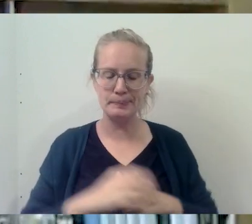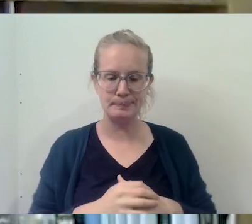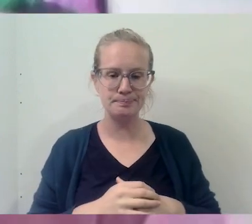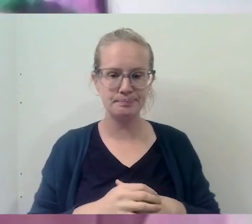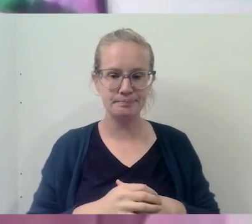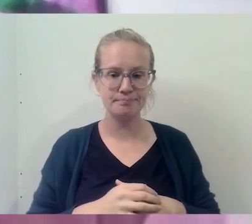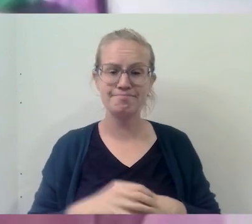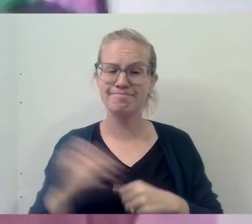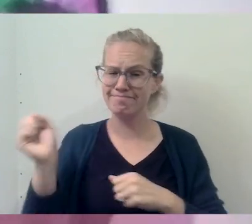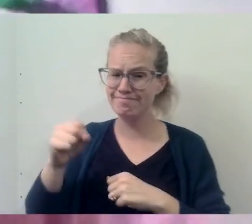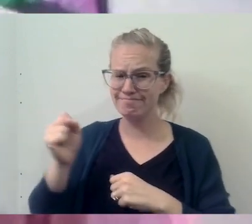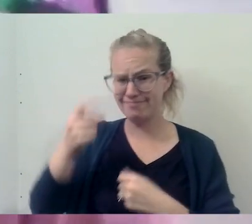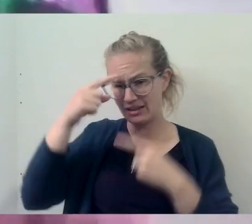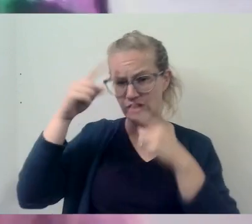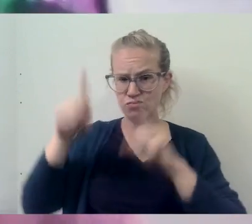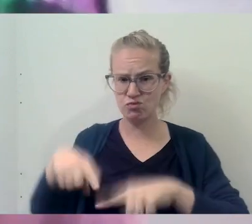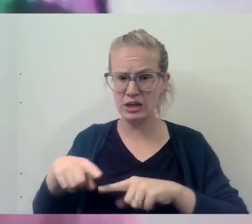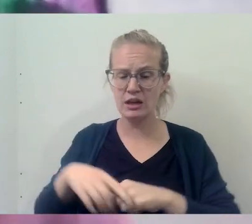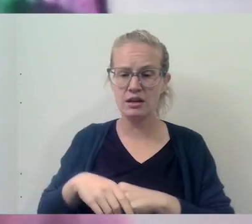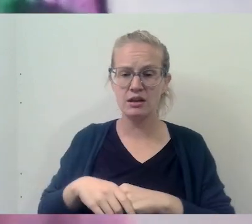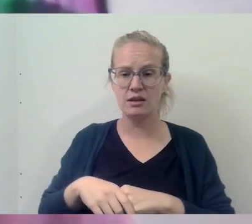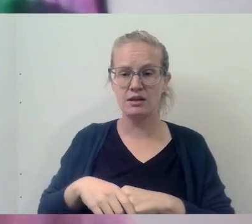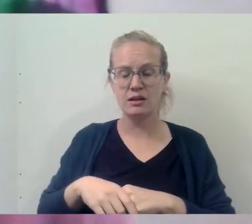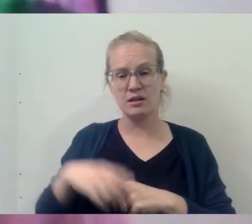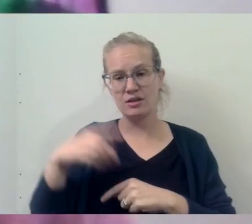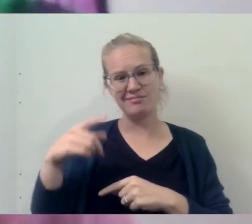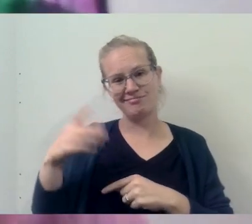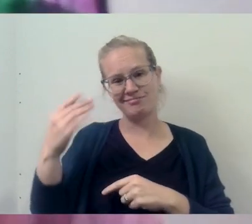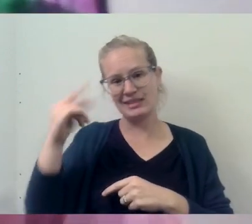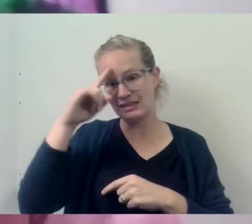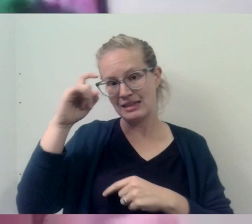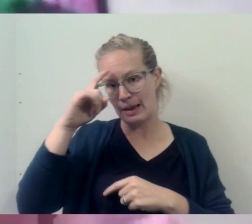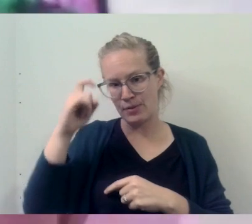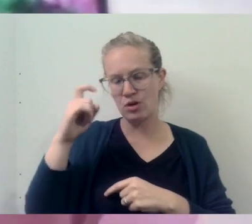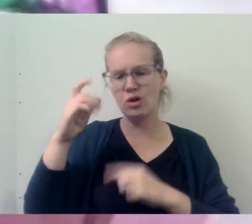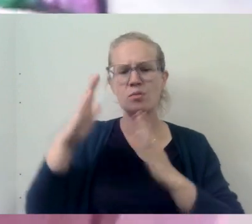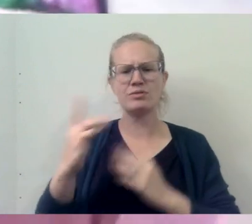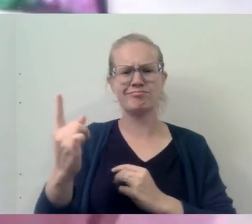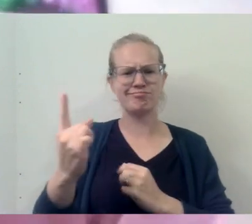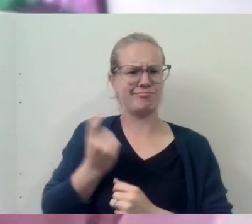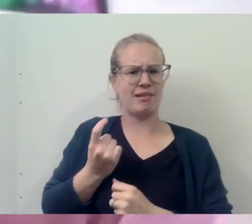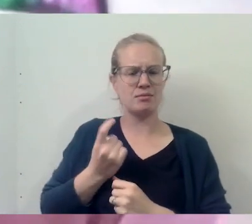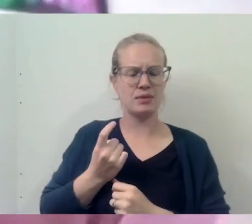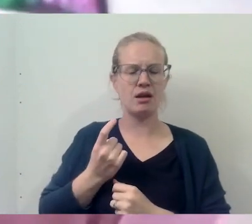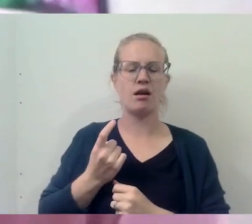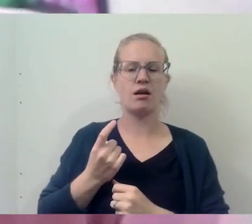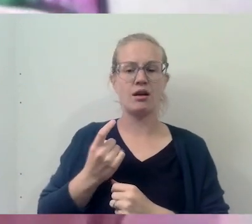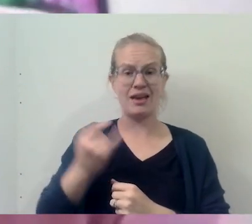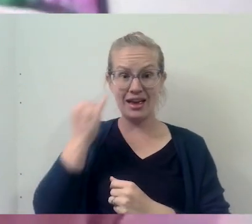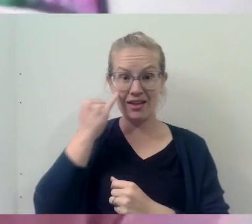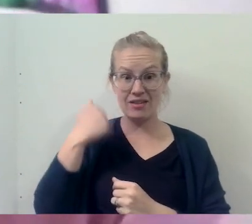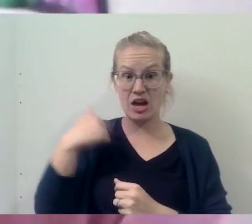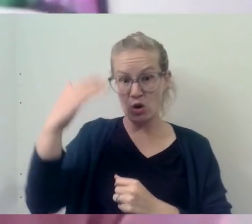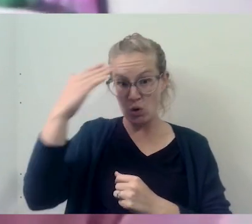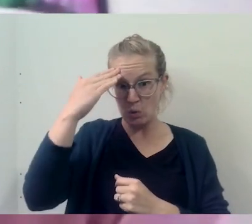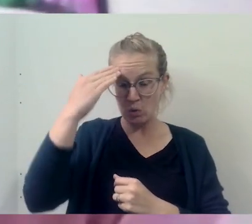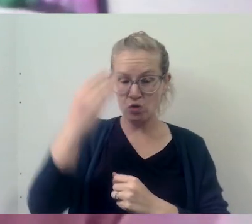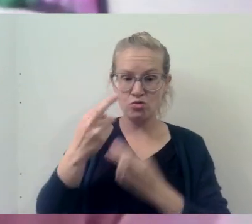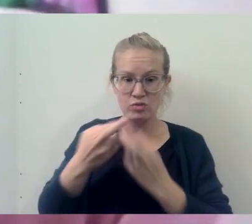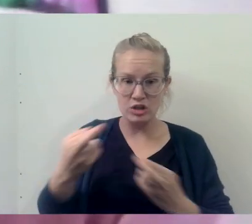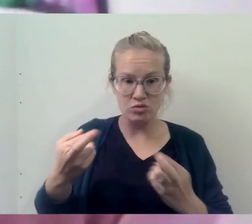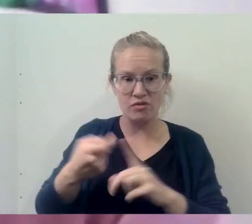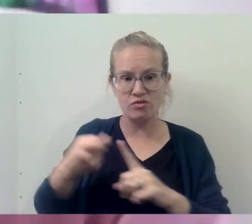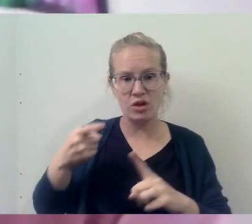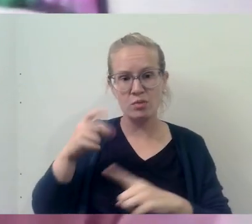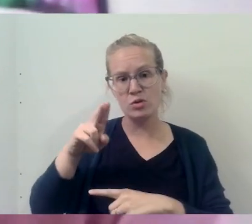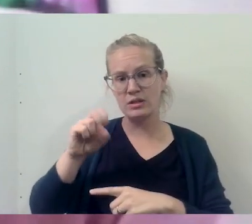Yeah, I agree. And over the summer, someone had asked me if I knew of any resources from the